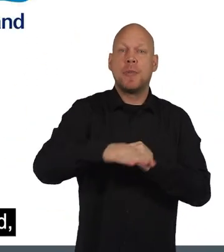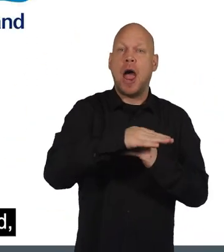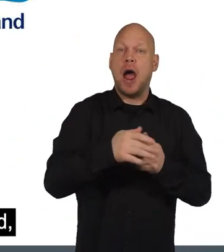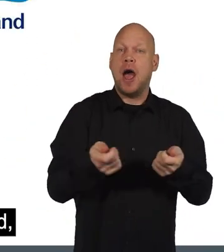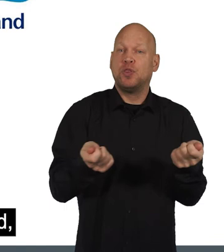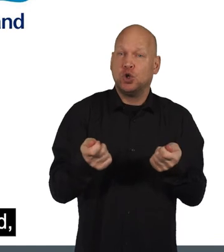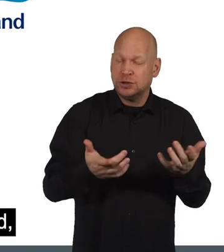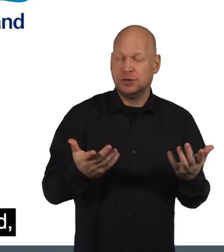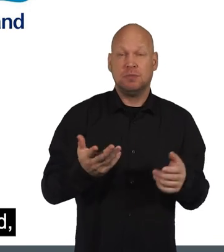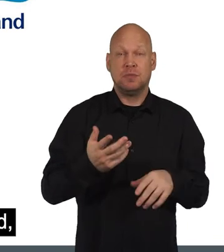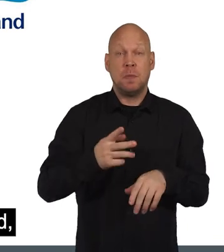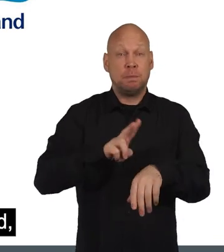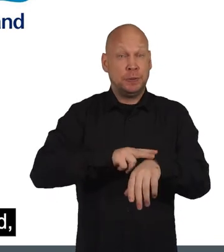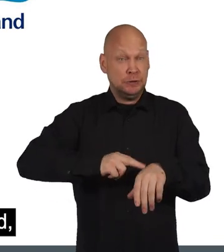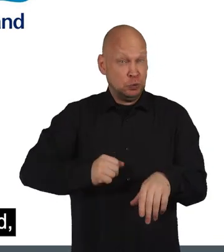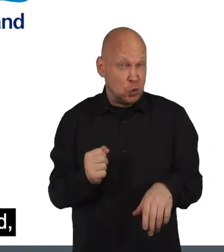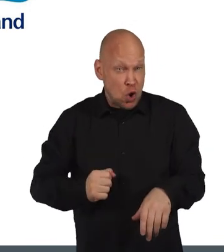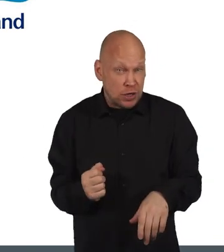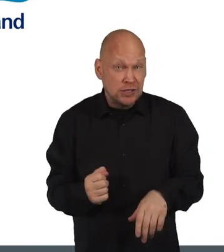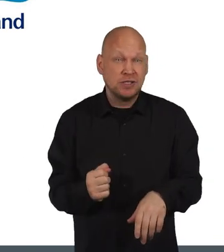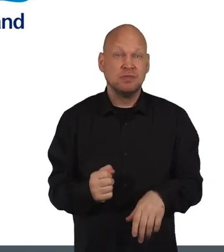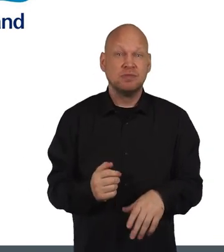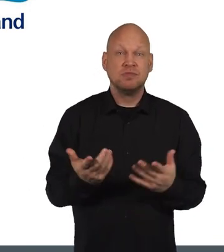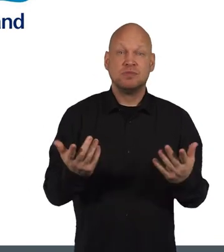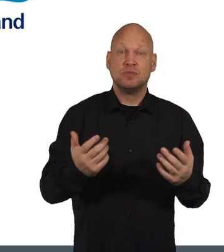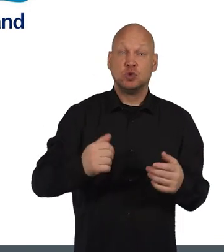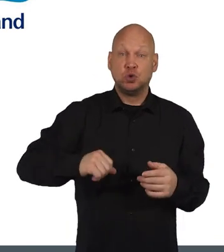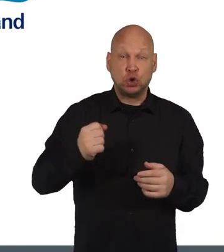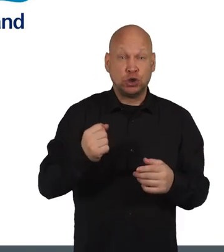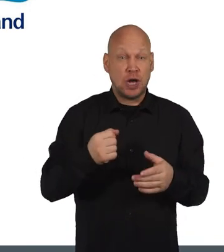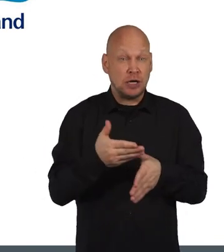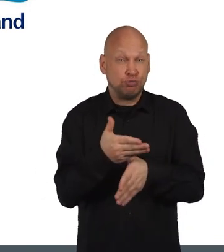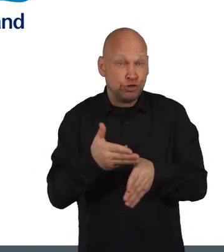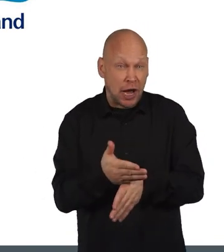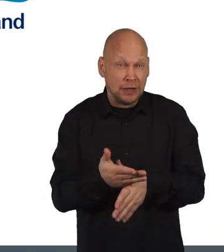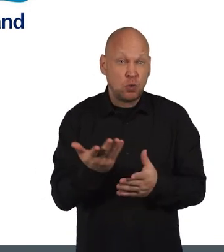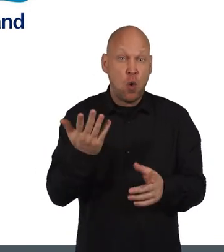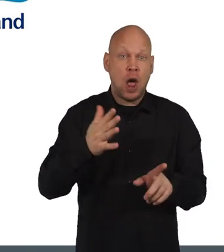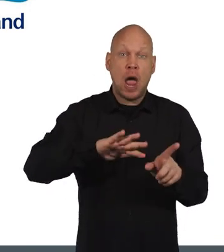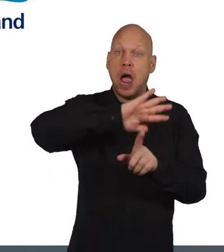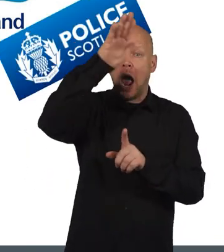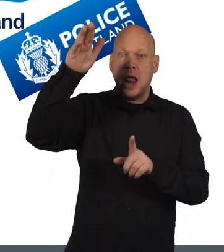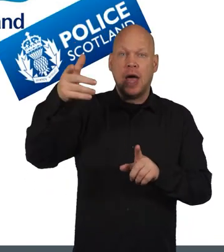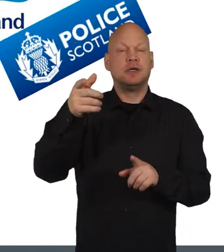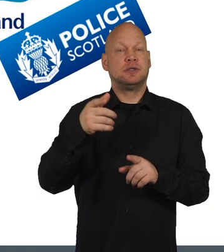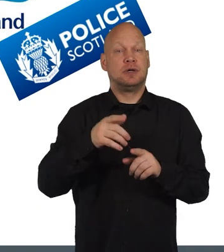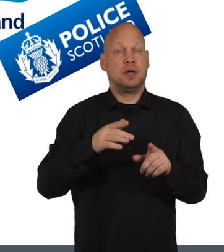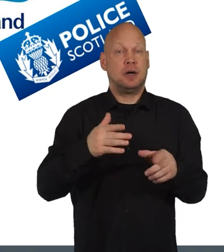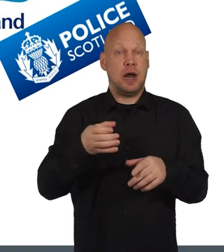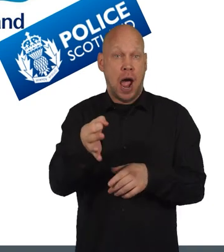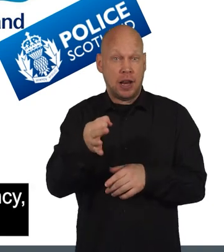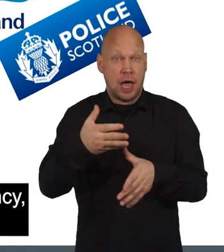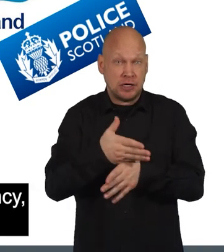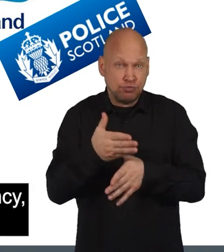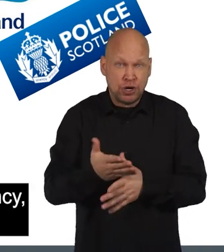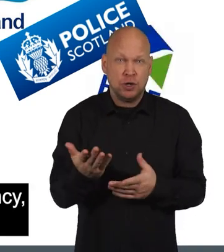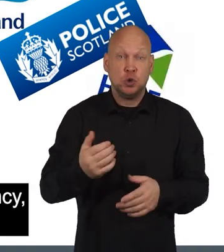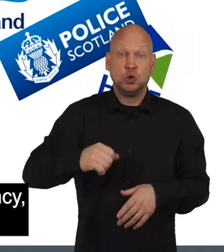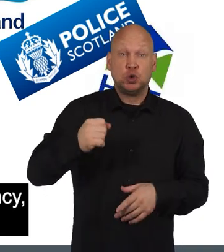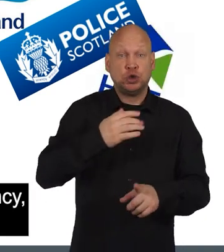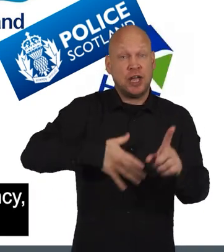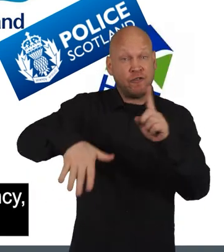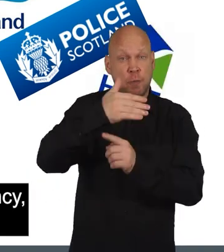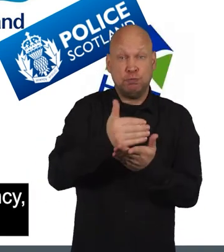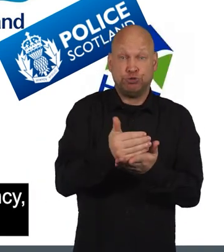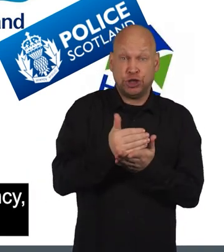authorities Police Scotland Scottish Enterprise or Highlands and Islands Enterprise The Scottish